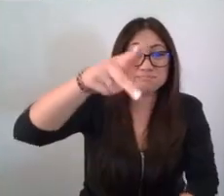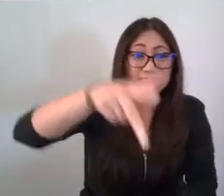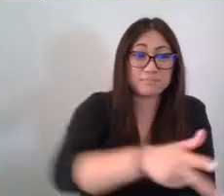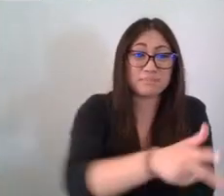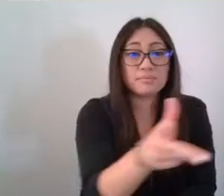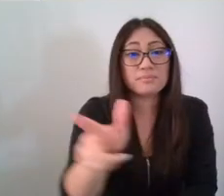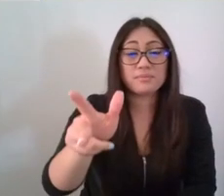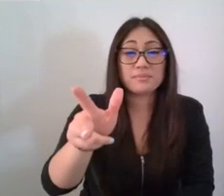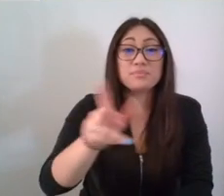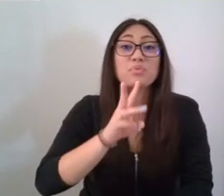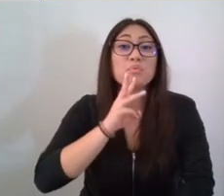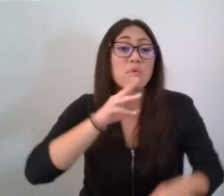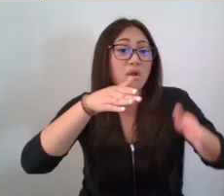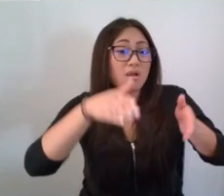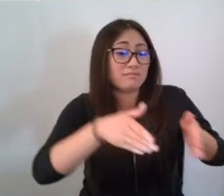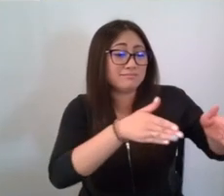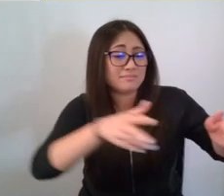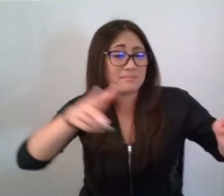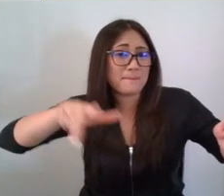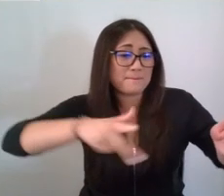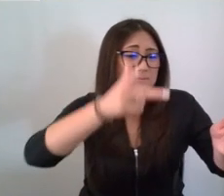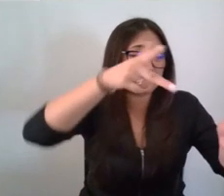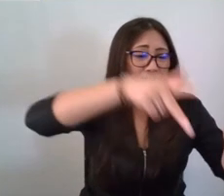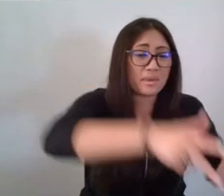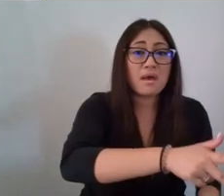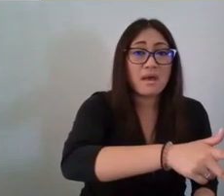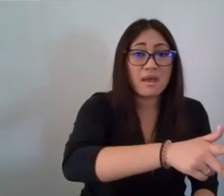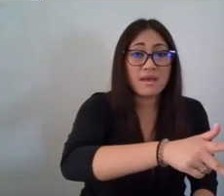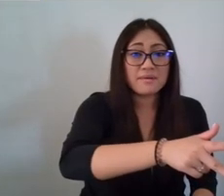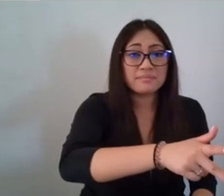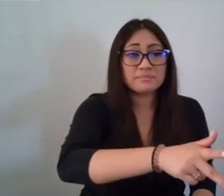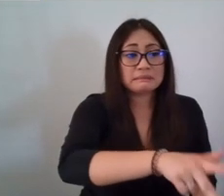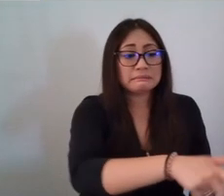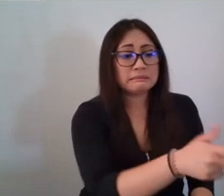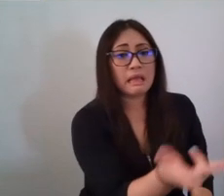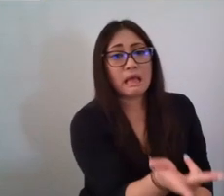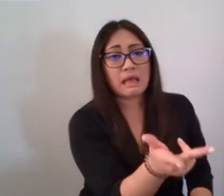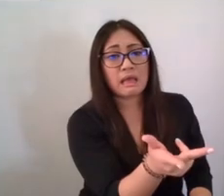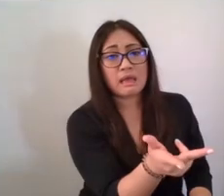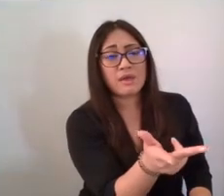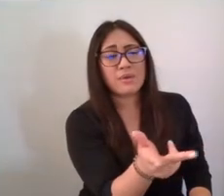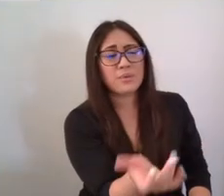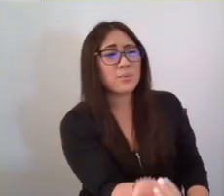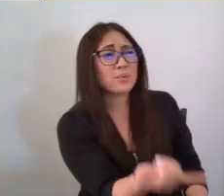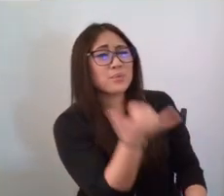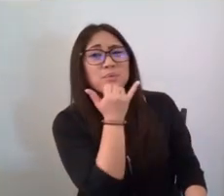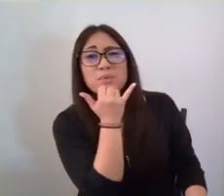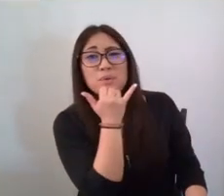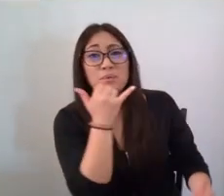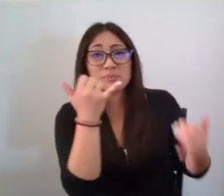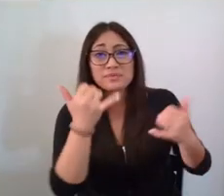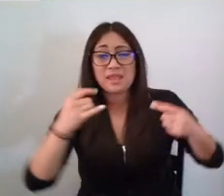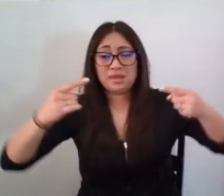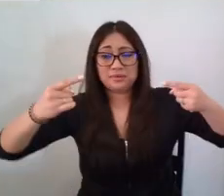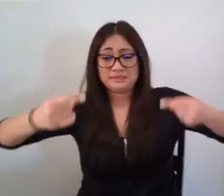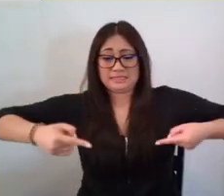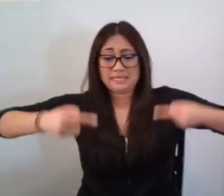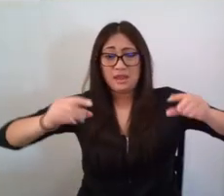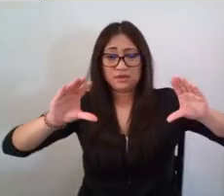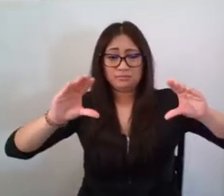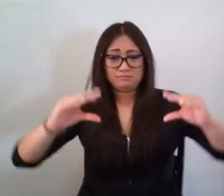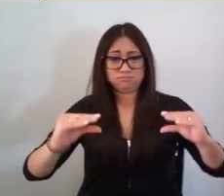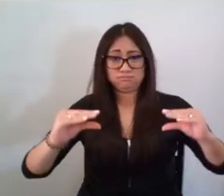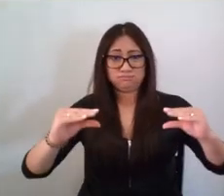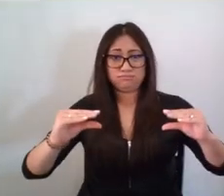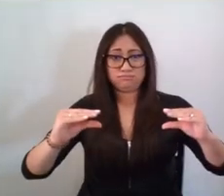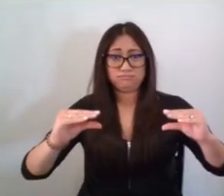the river. Oh, no! exclaimed Bernie, his tires now flat and his fenders all dented.